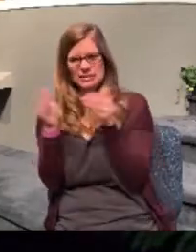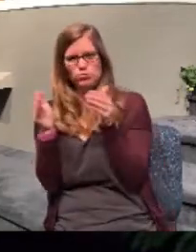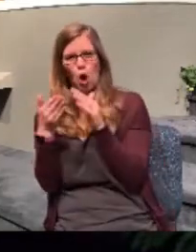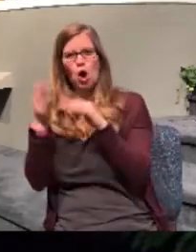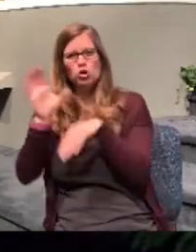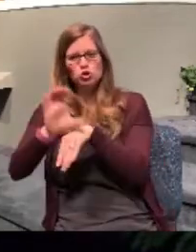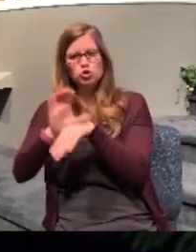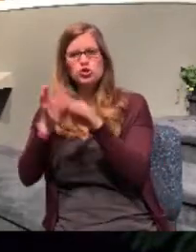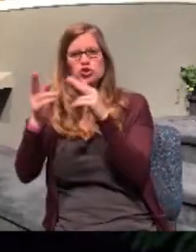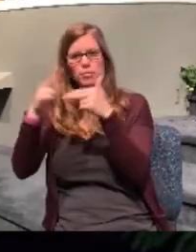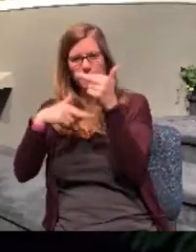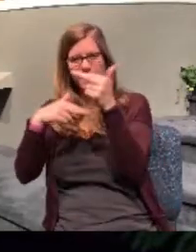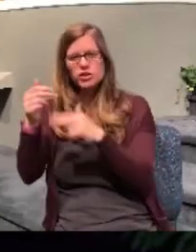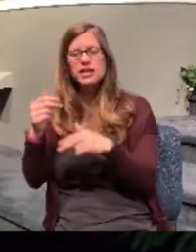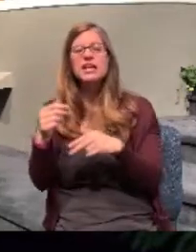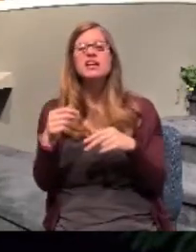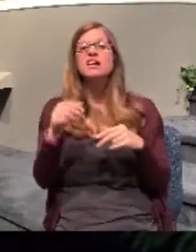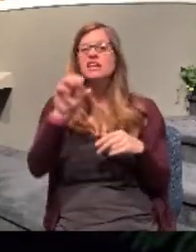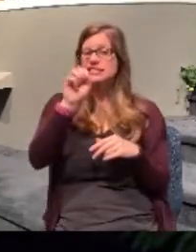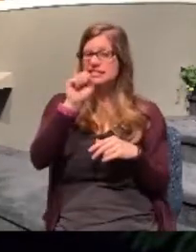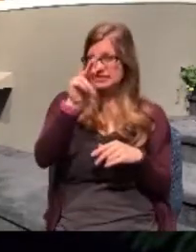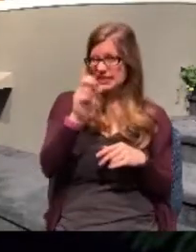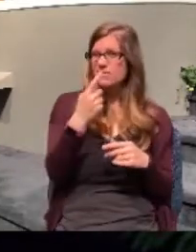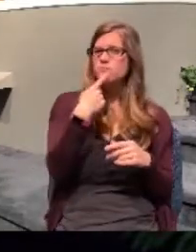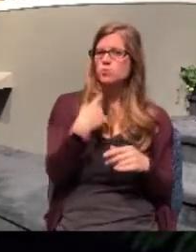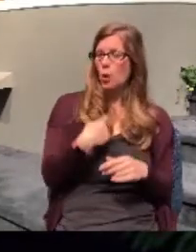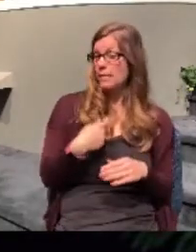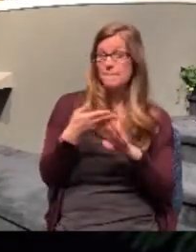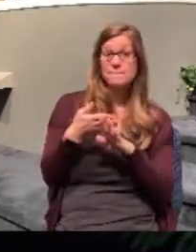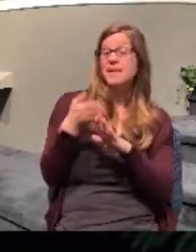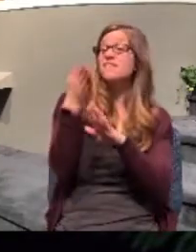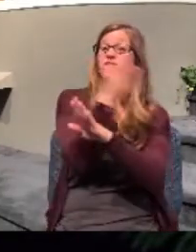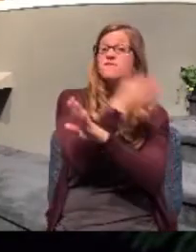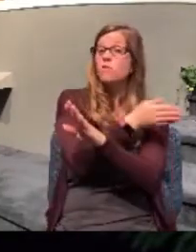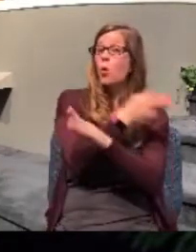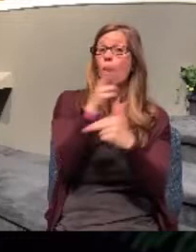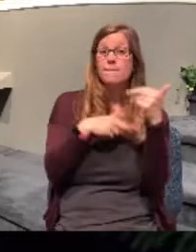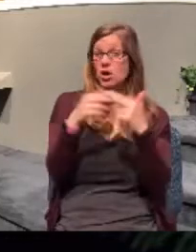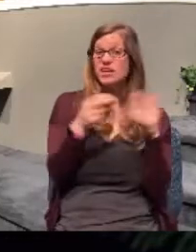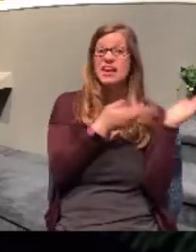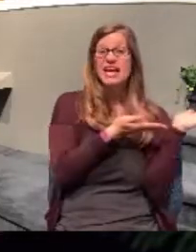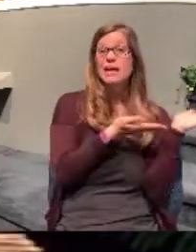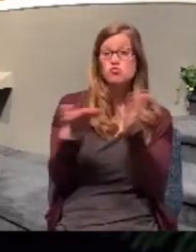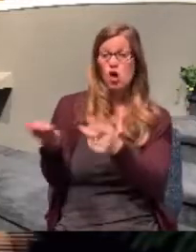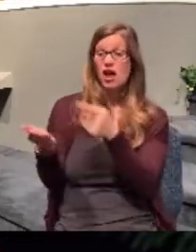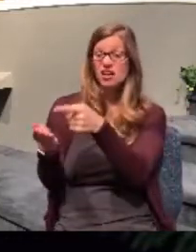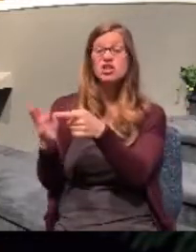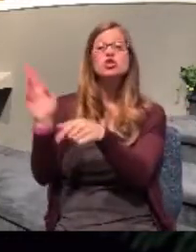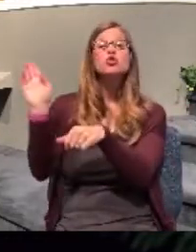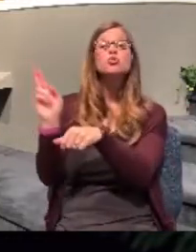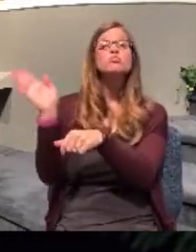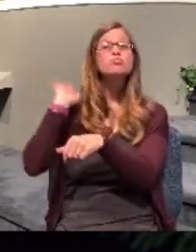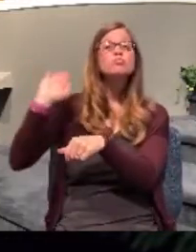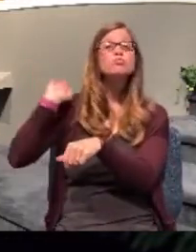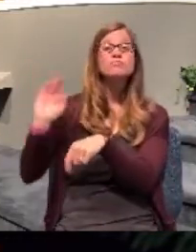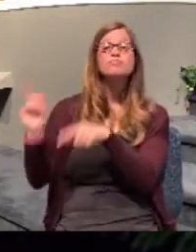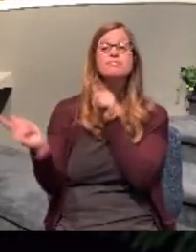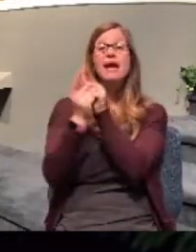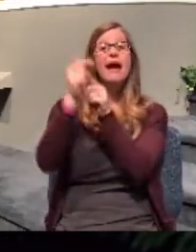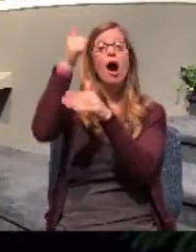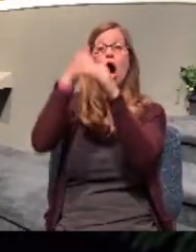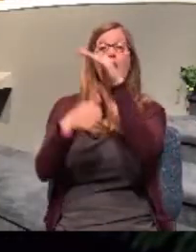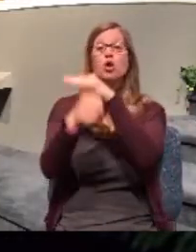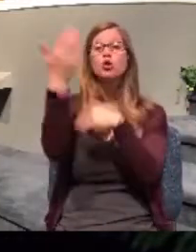building that they had. But Steve said before there was ever a building, he took me over and he said they used to meet underneath this